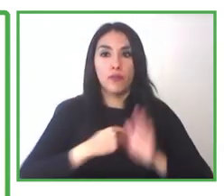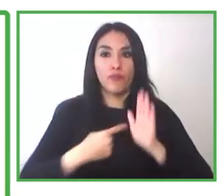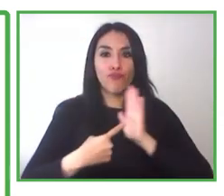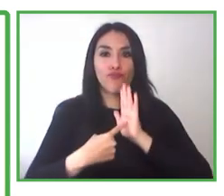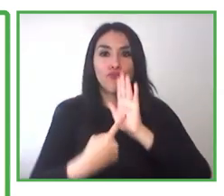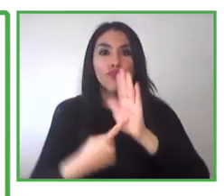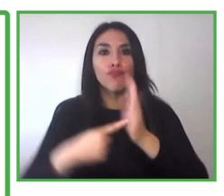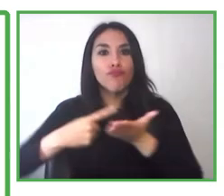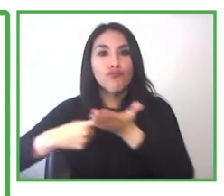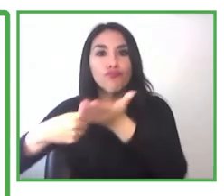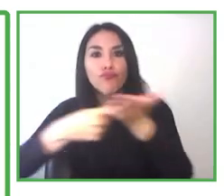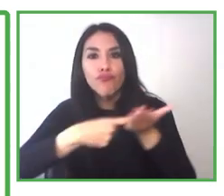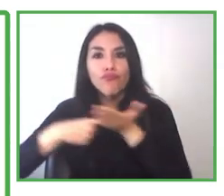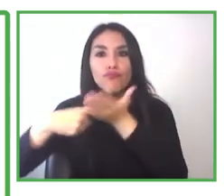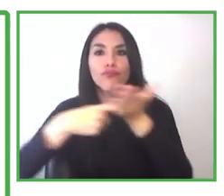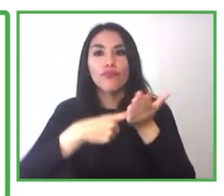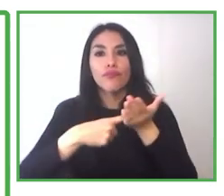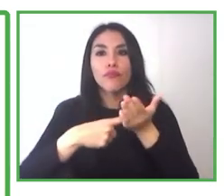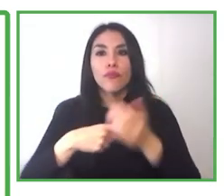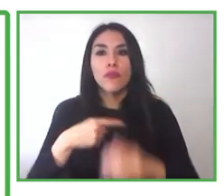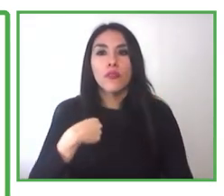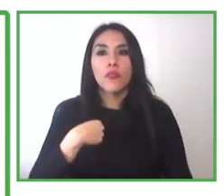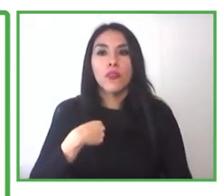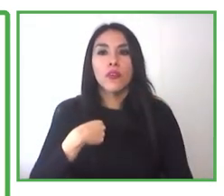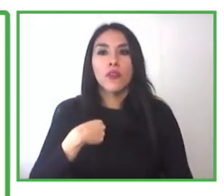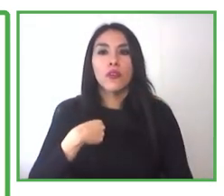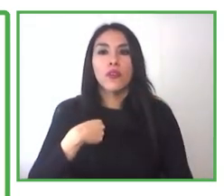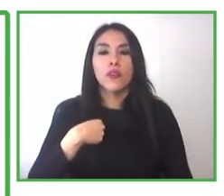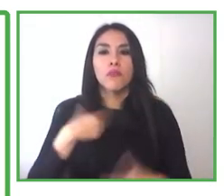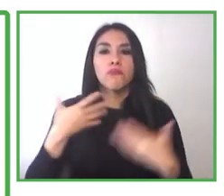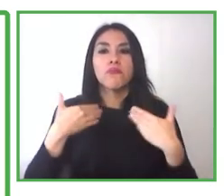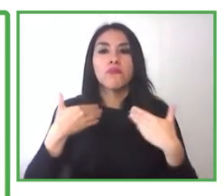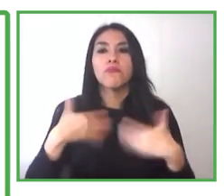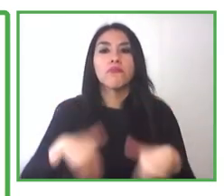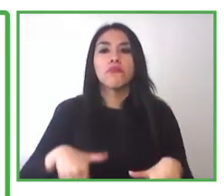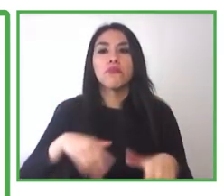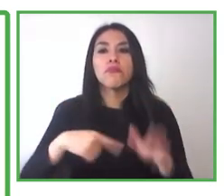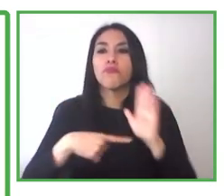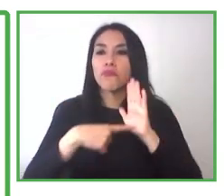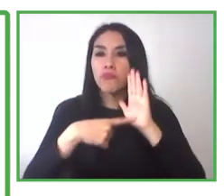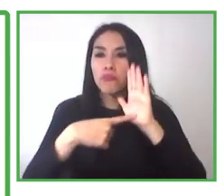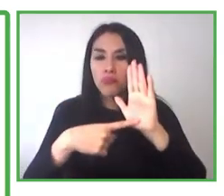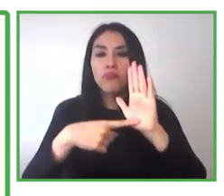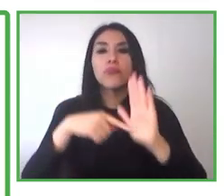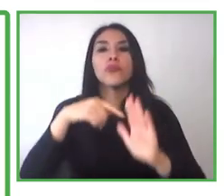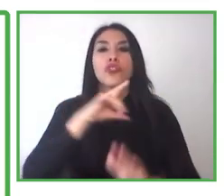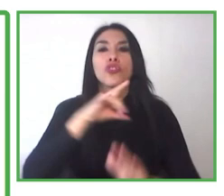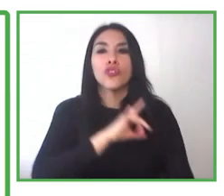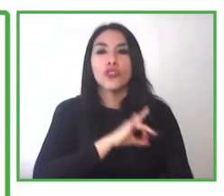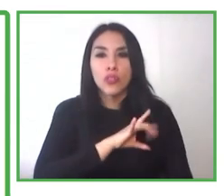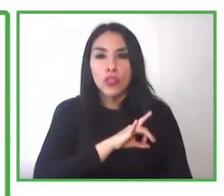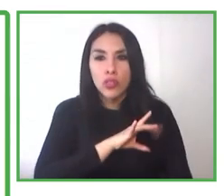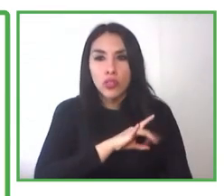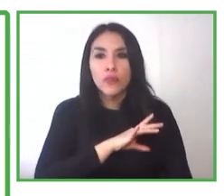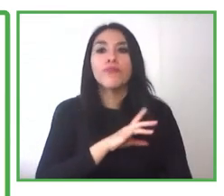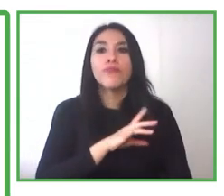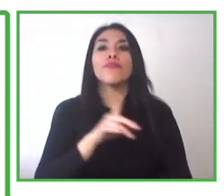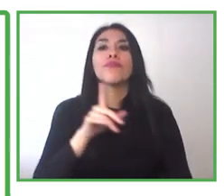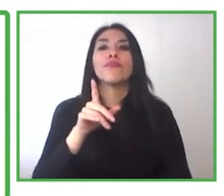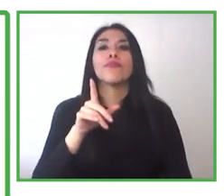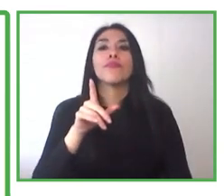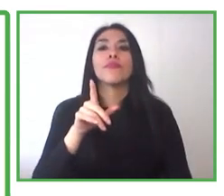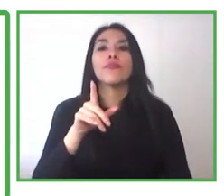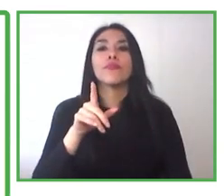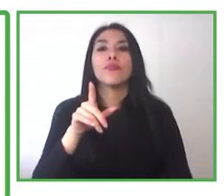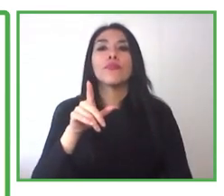showing what are the programs and how the support is regarding working inclusion. Chile Valora is a public